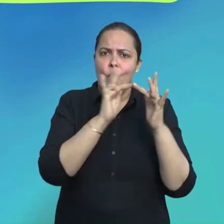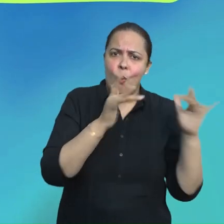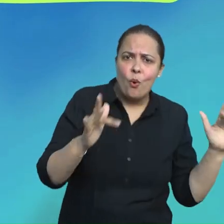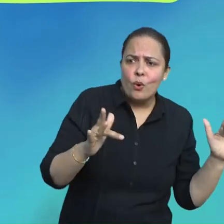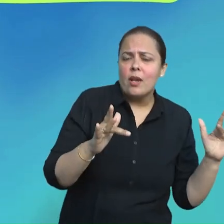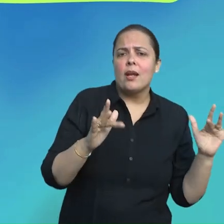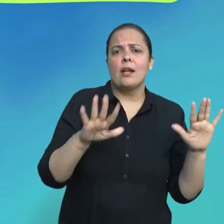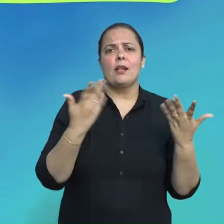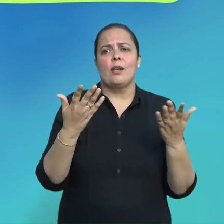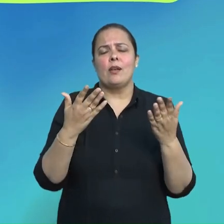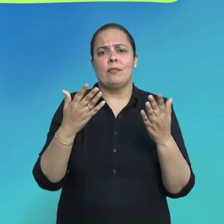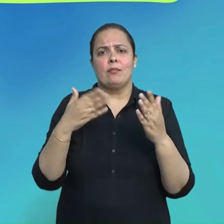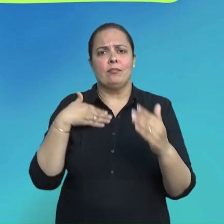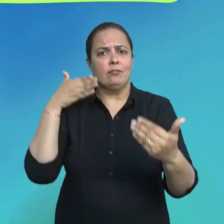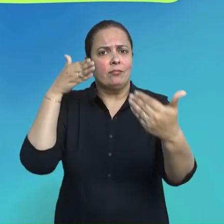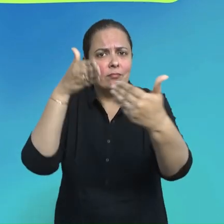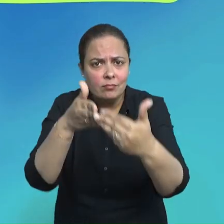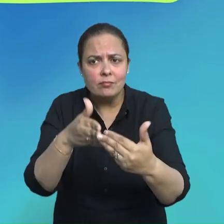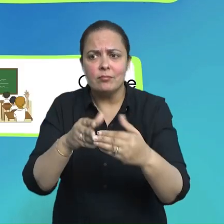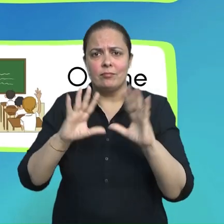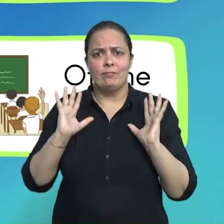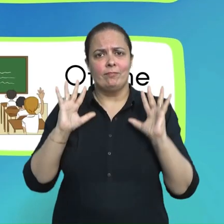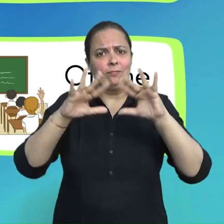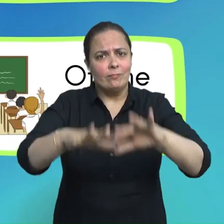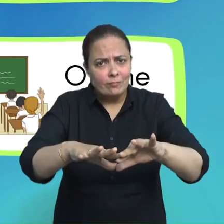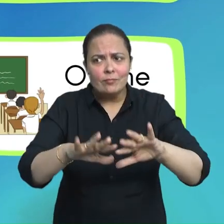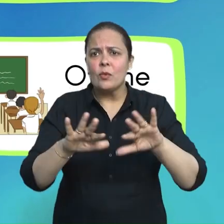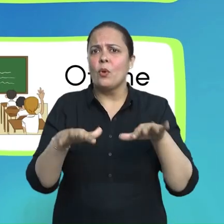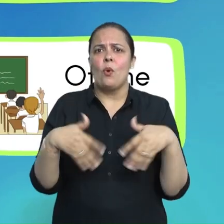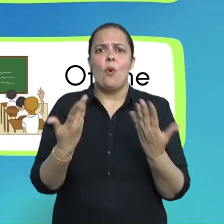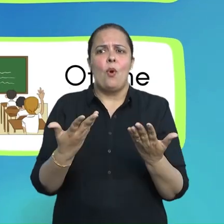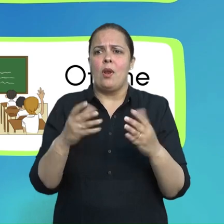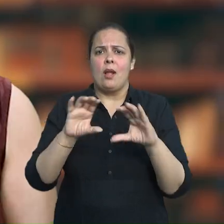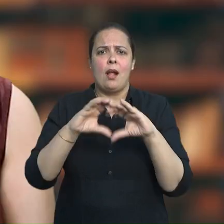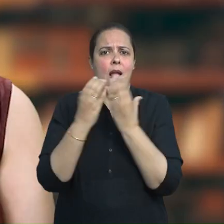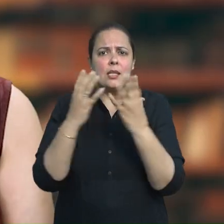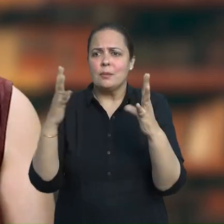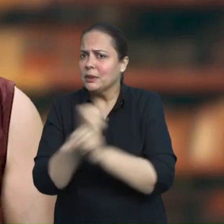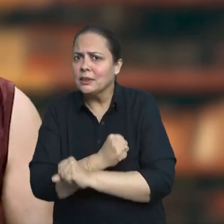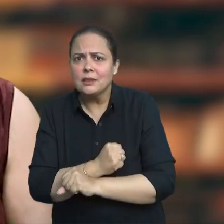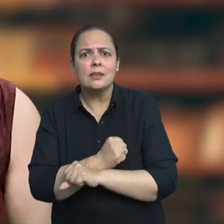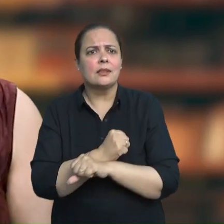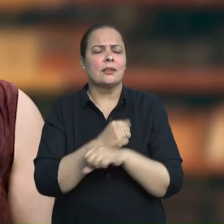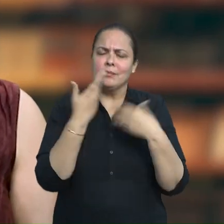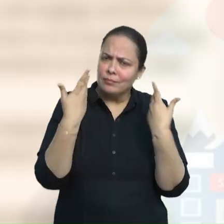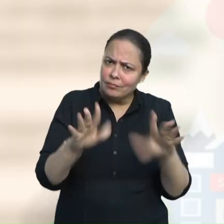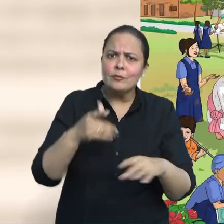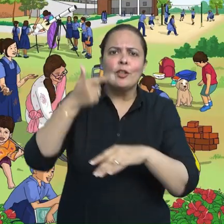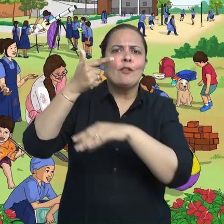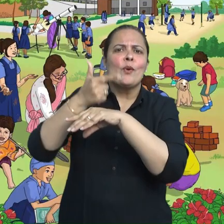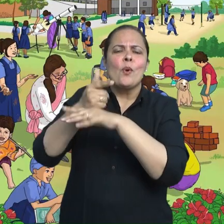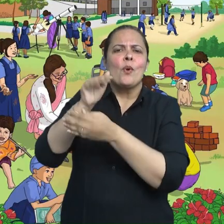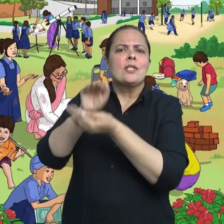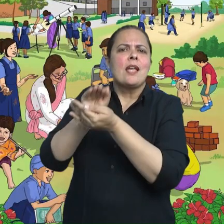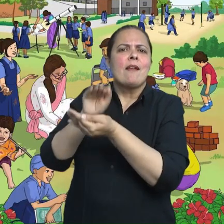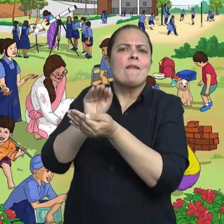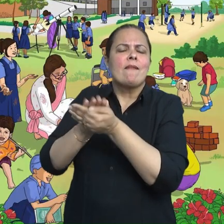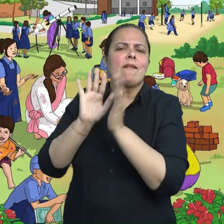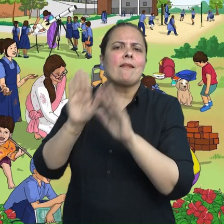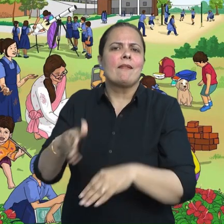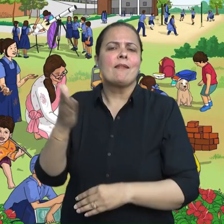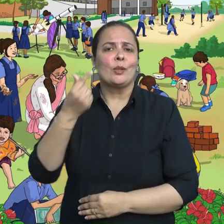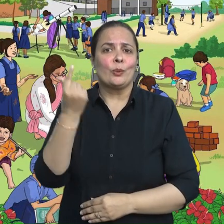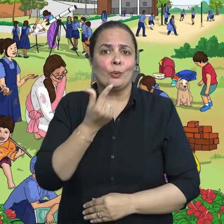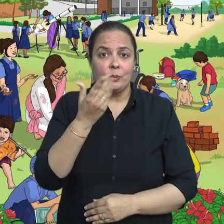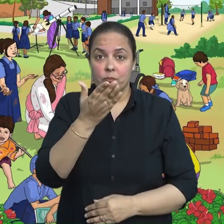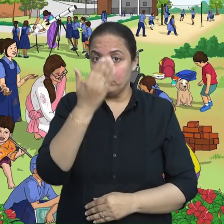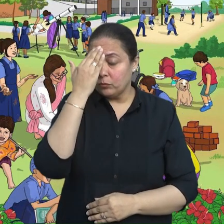flipped classrooms, online learning or offline learning. It's worth noting that both the NEP